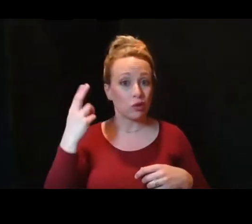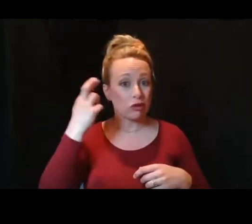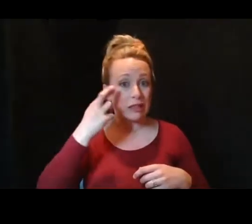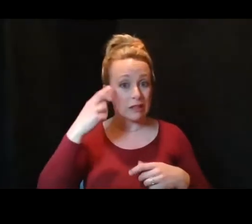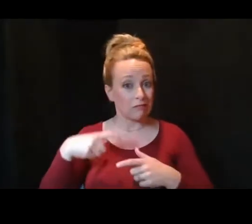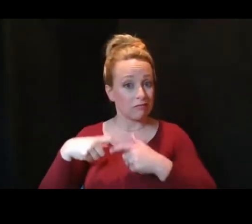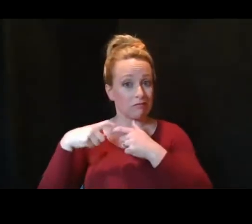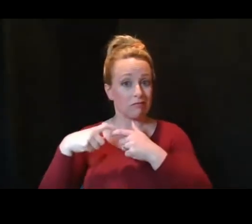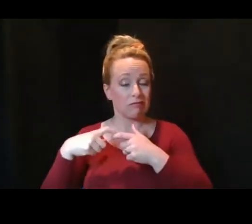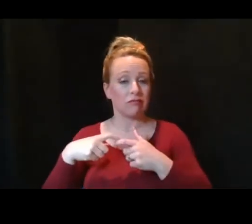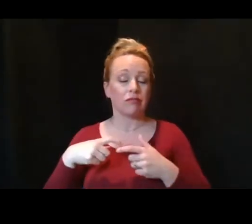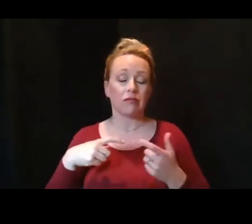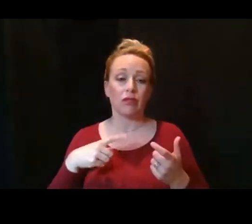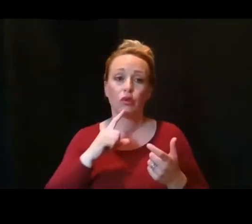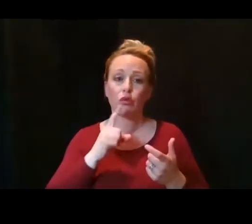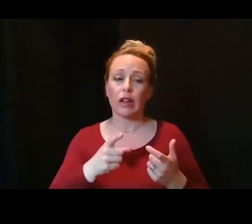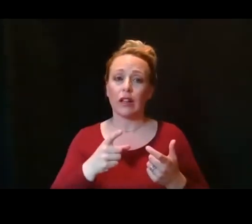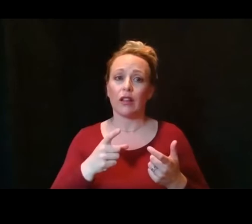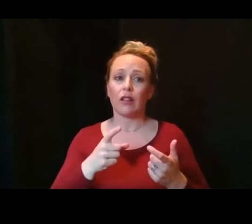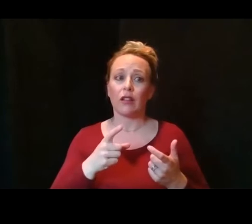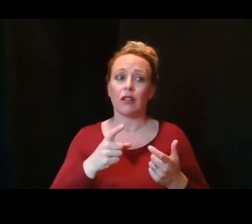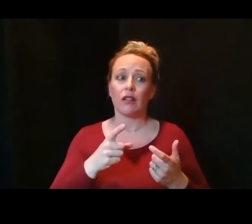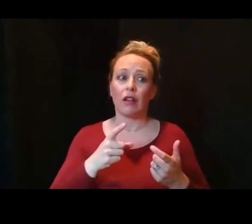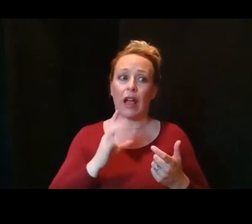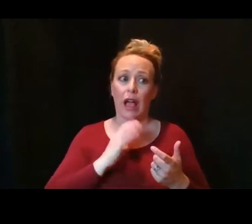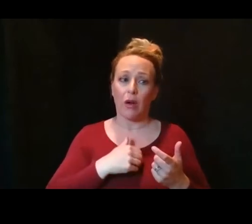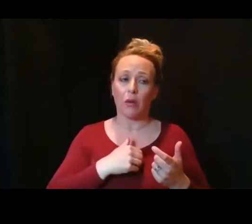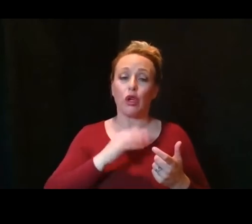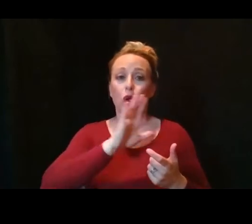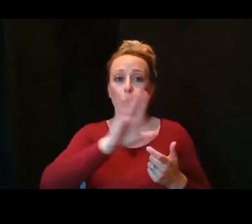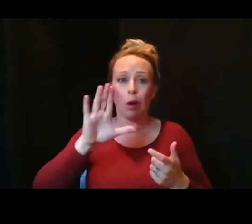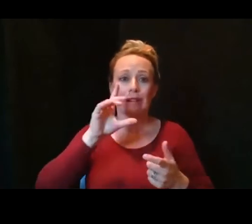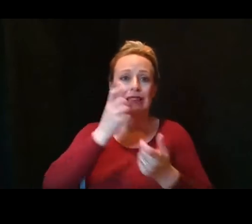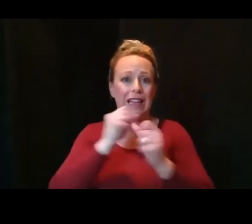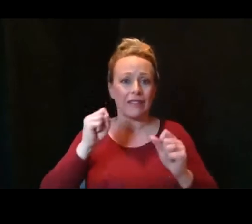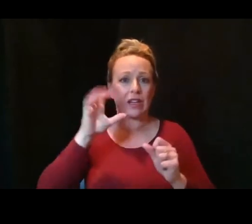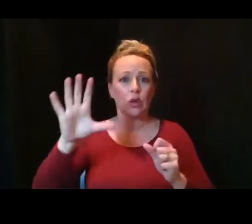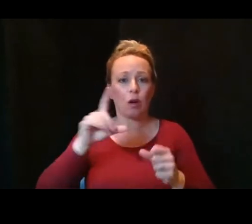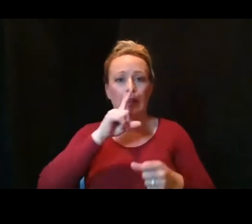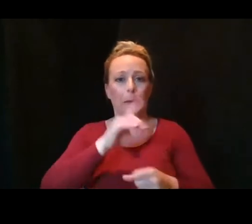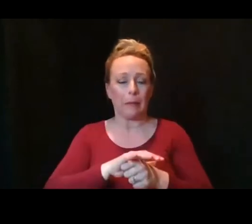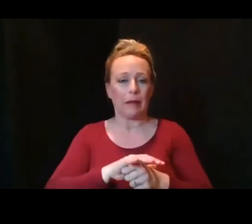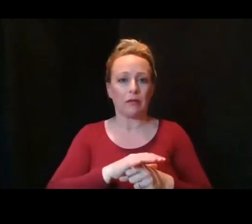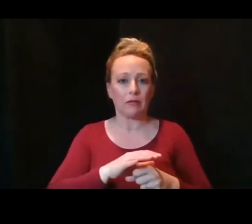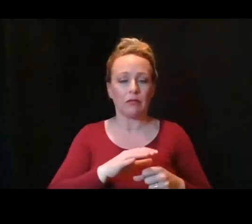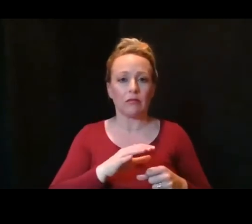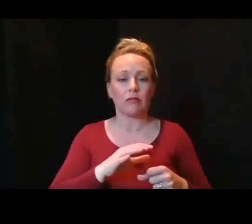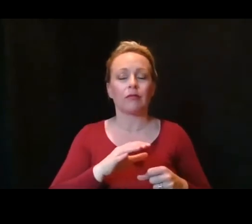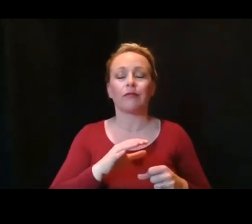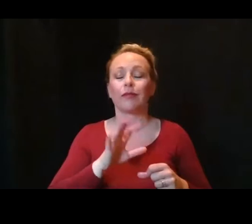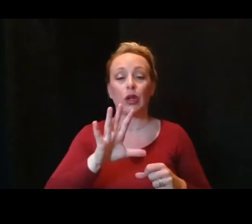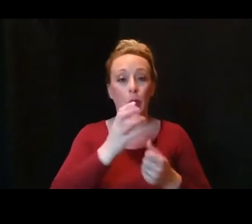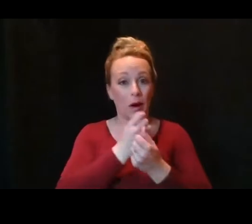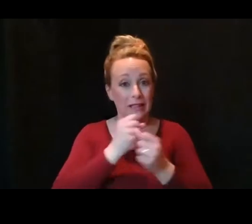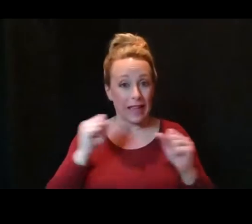in our commitment to both safety and transparency. First, we want to be sure that we understand the nature